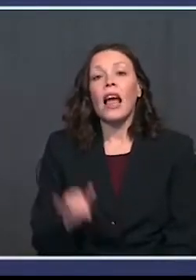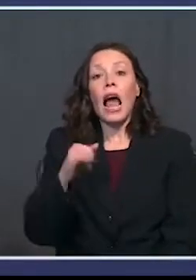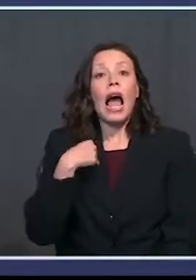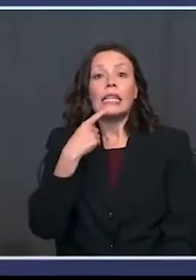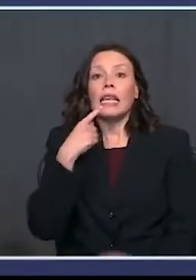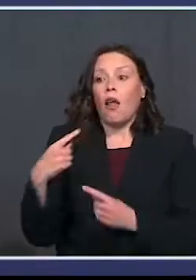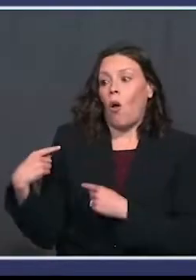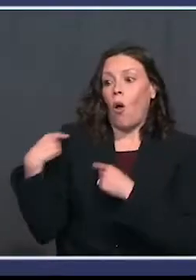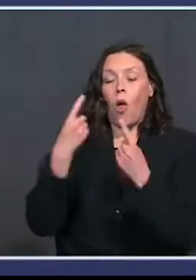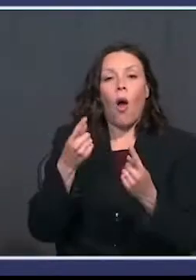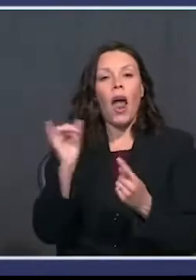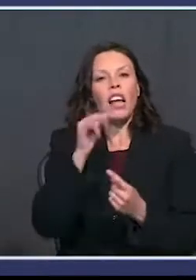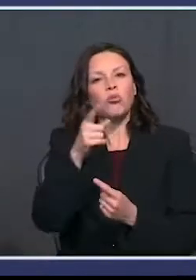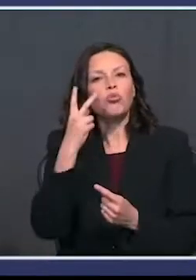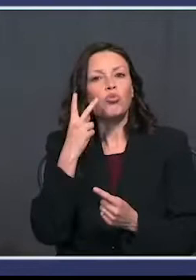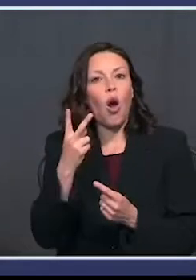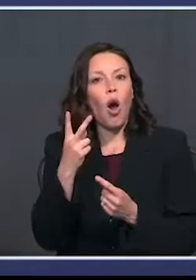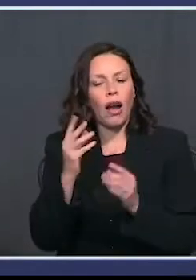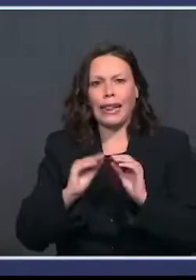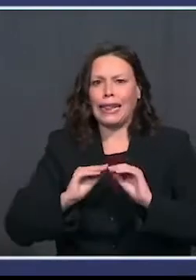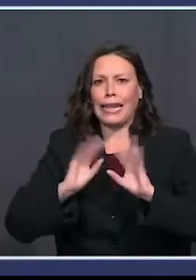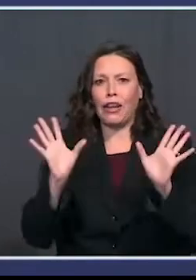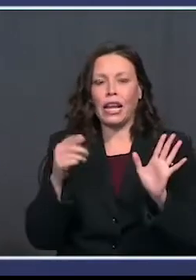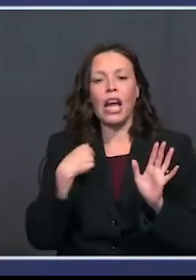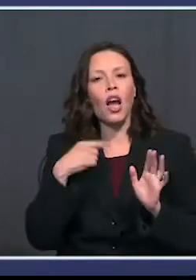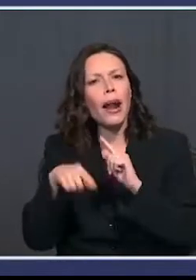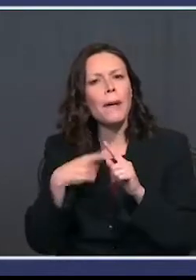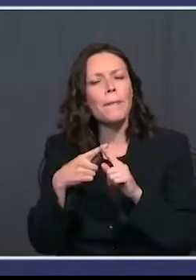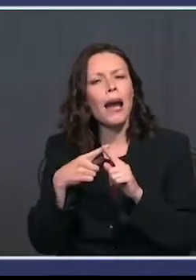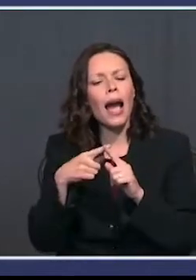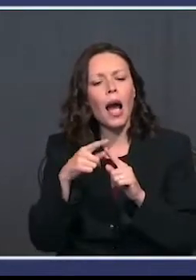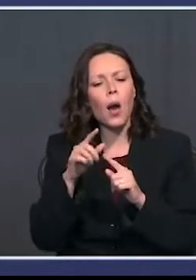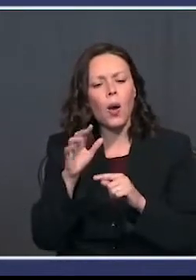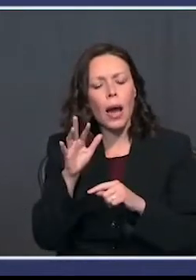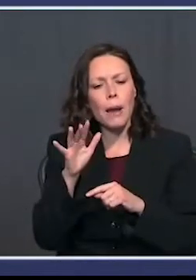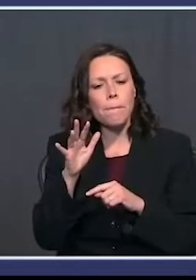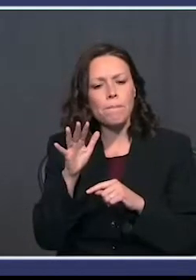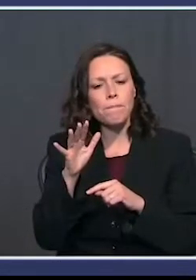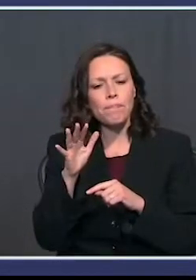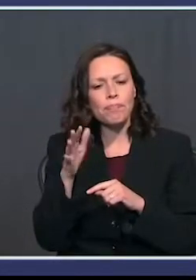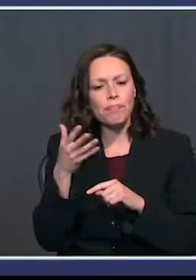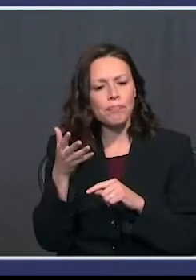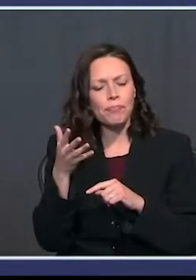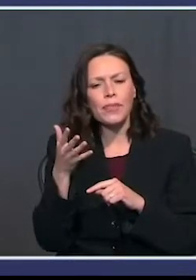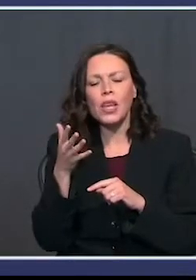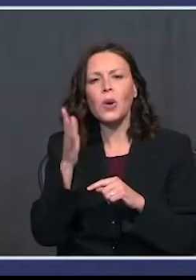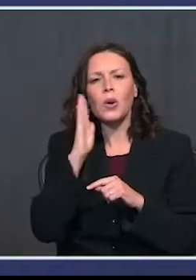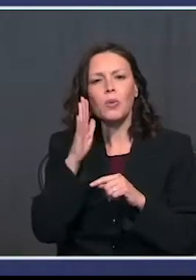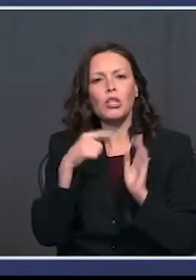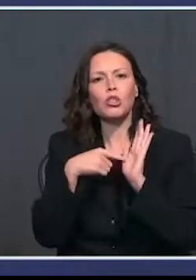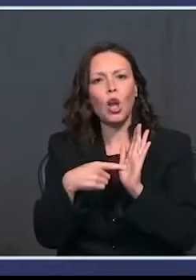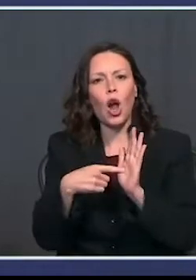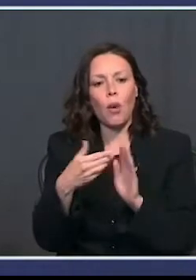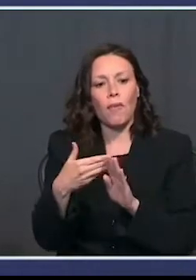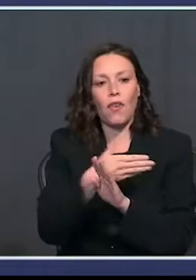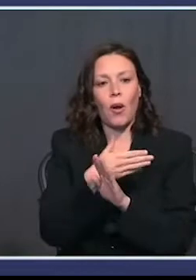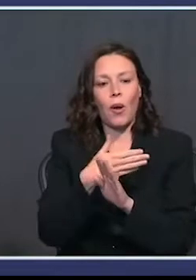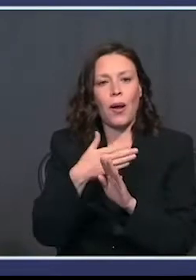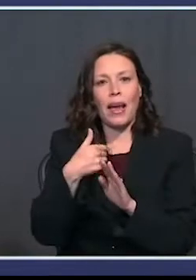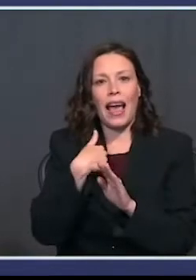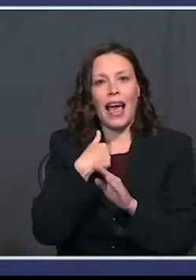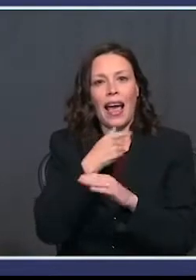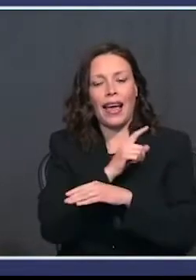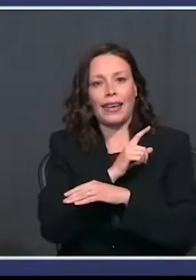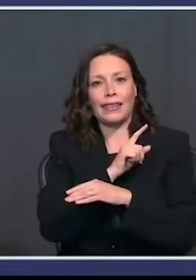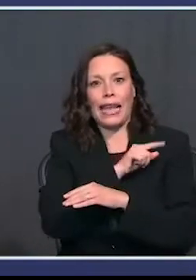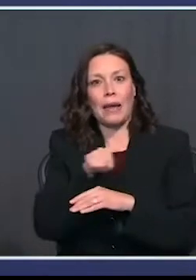all along, and I guess as you saw pretty vividly, I heard about the, I heard about what they were going to show prior to my coming.